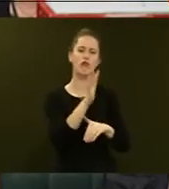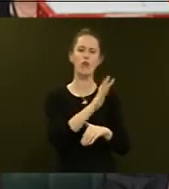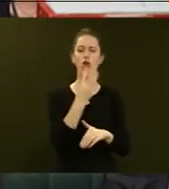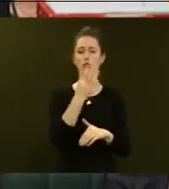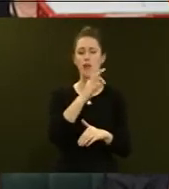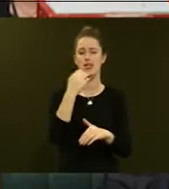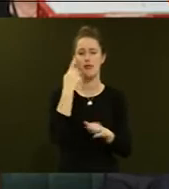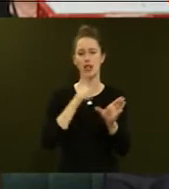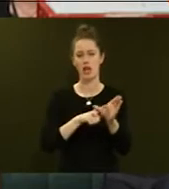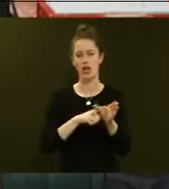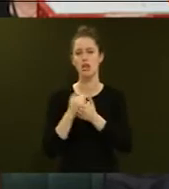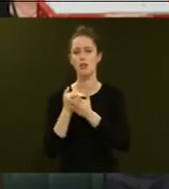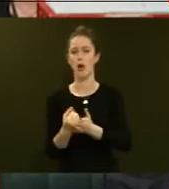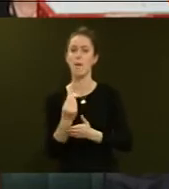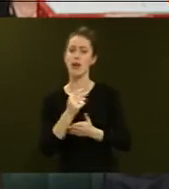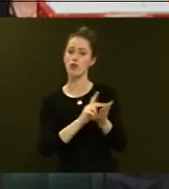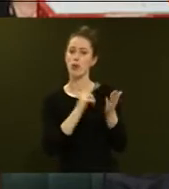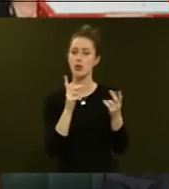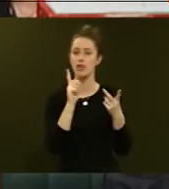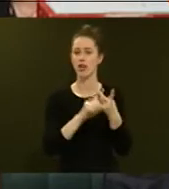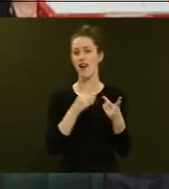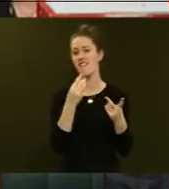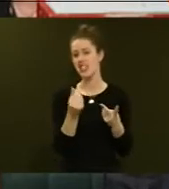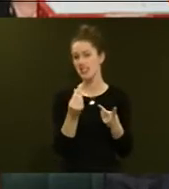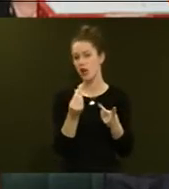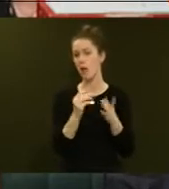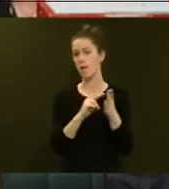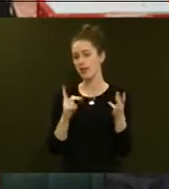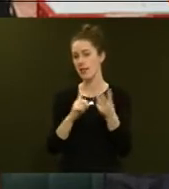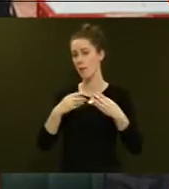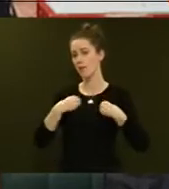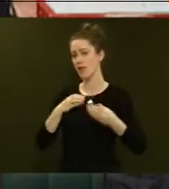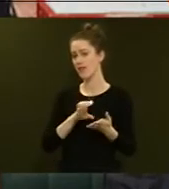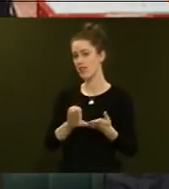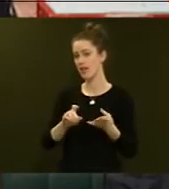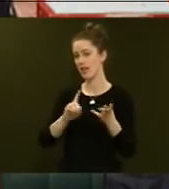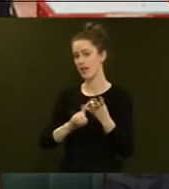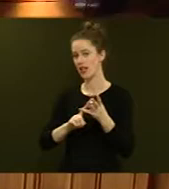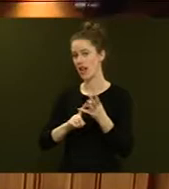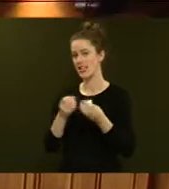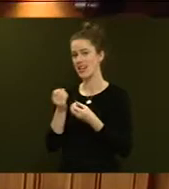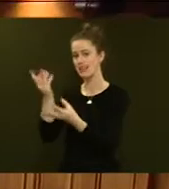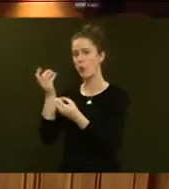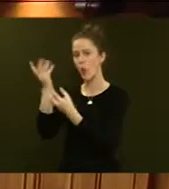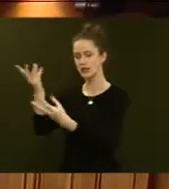a year to be supported by monetary policy, fiscal policy, business investment and net exports.